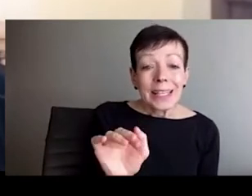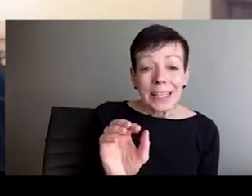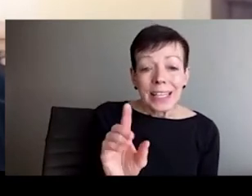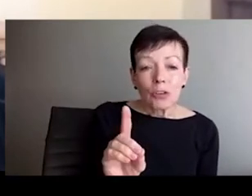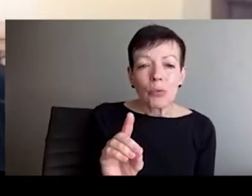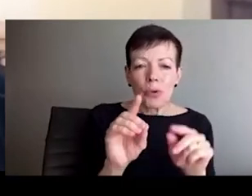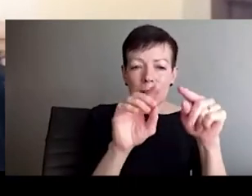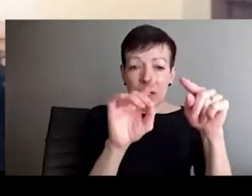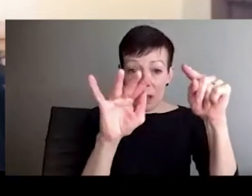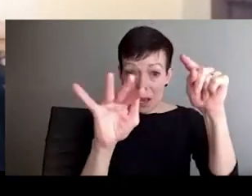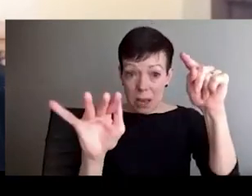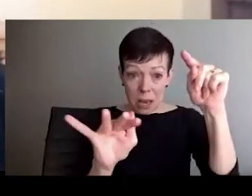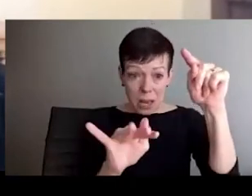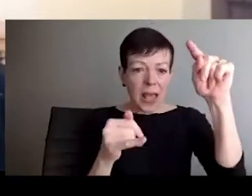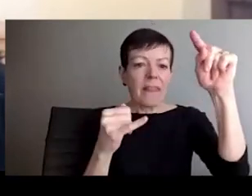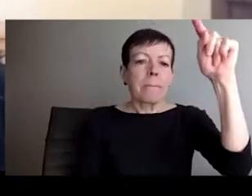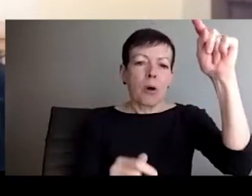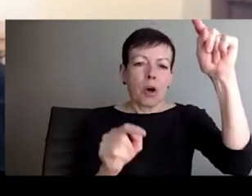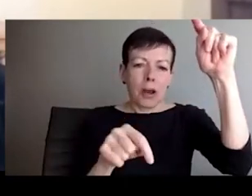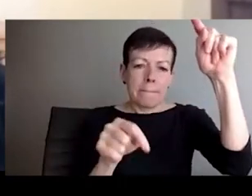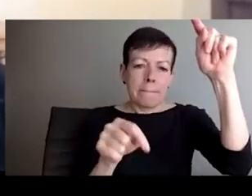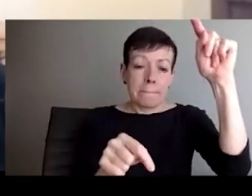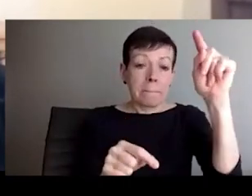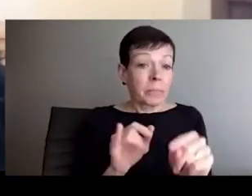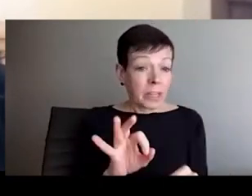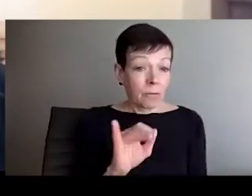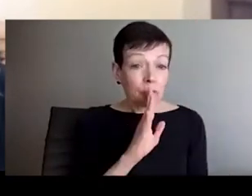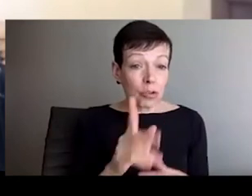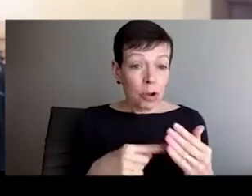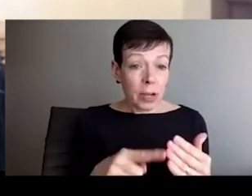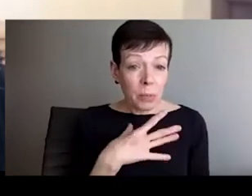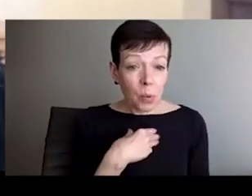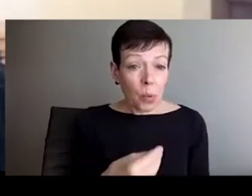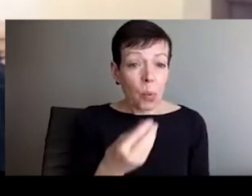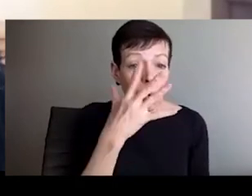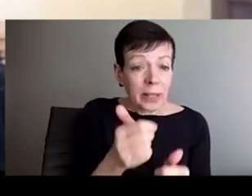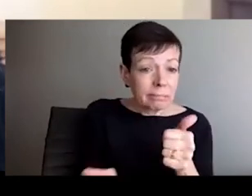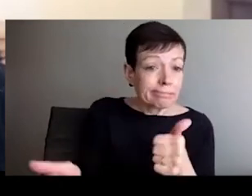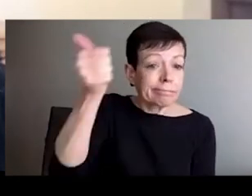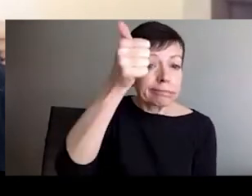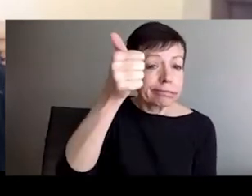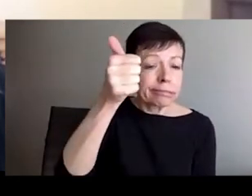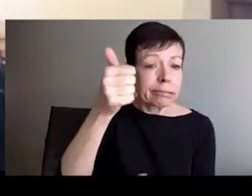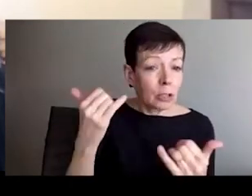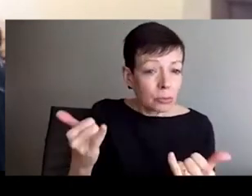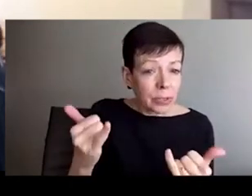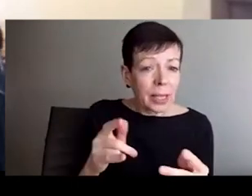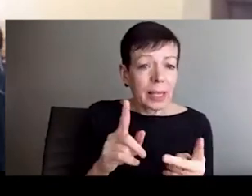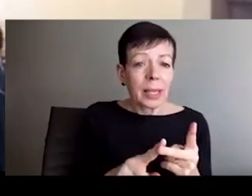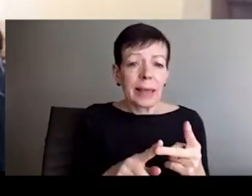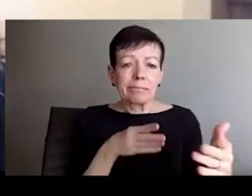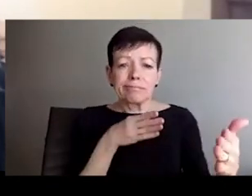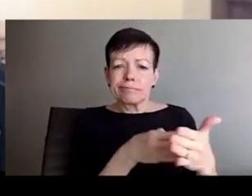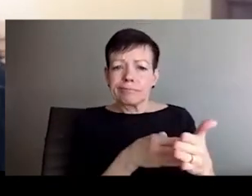and power is key, but so is hierarchy. And that hierarchical construct situated people racialized as white, also at